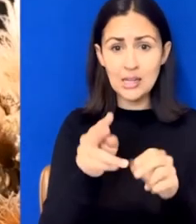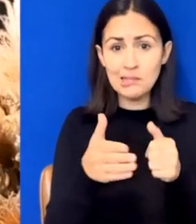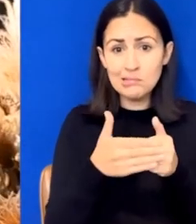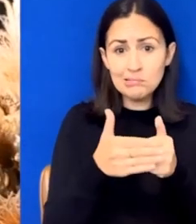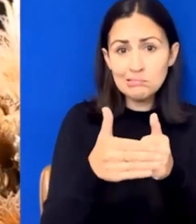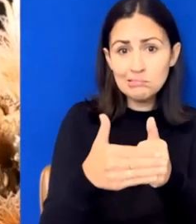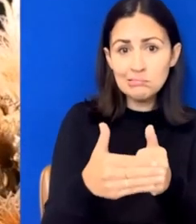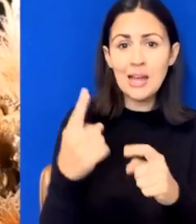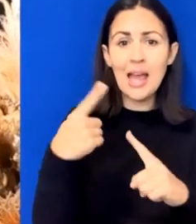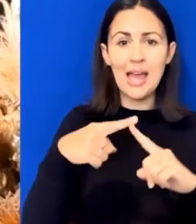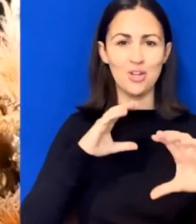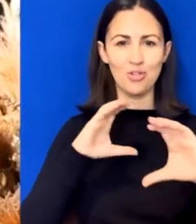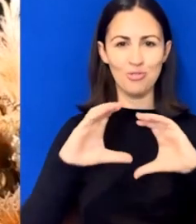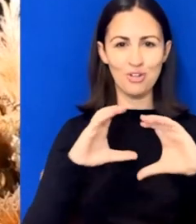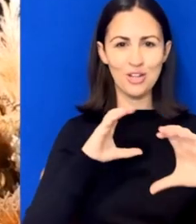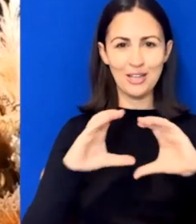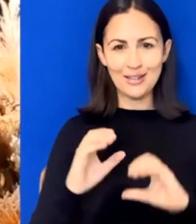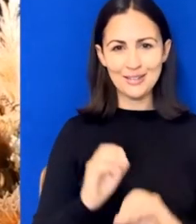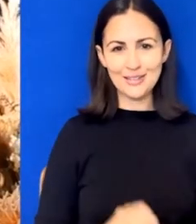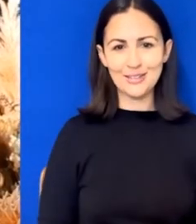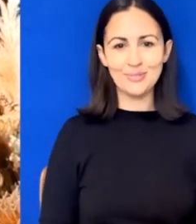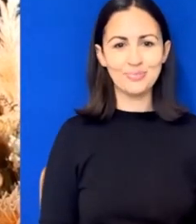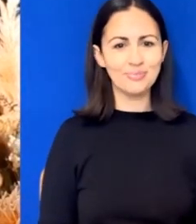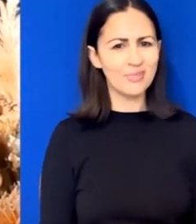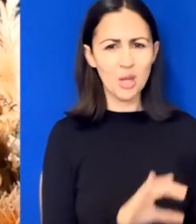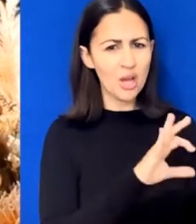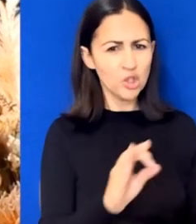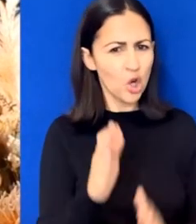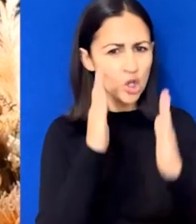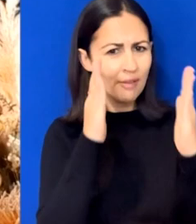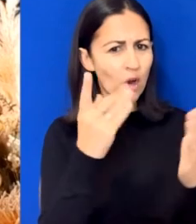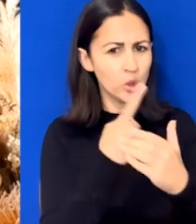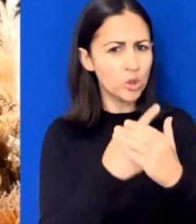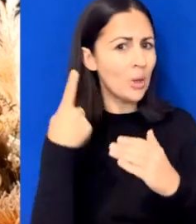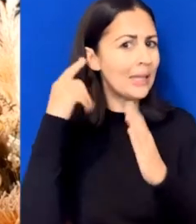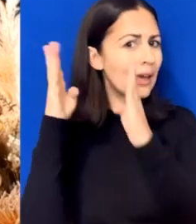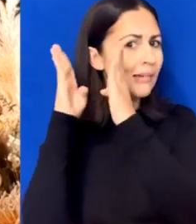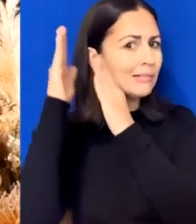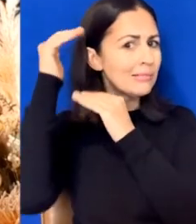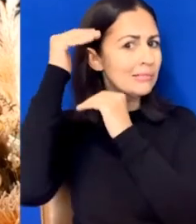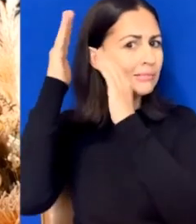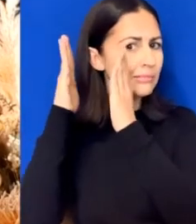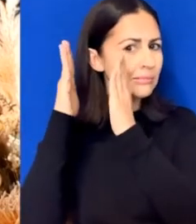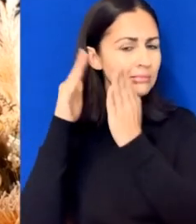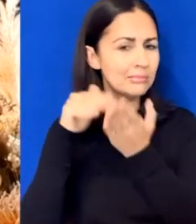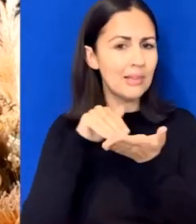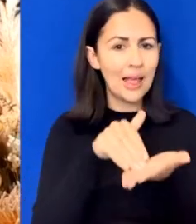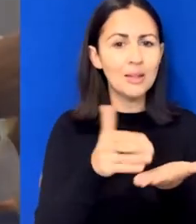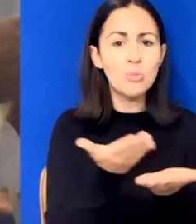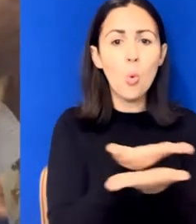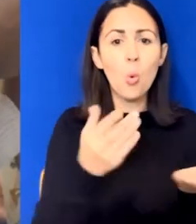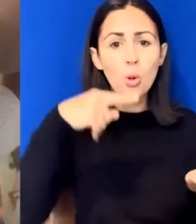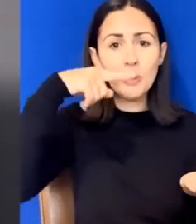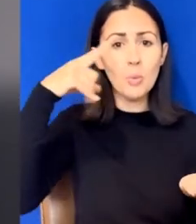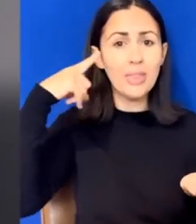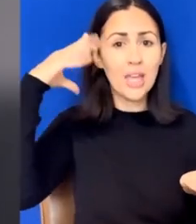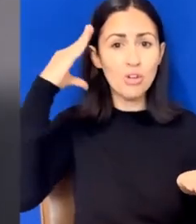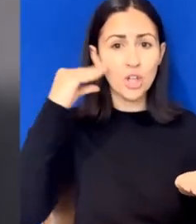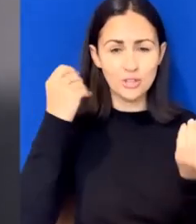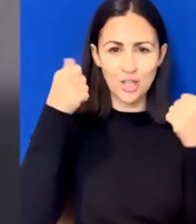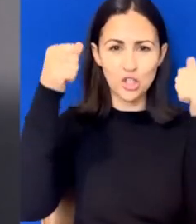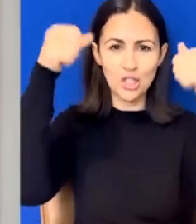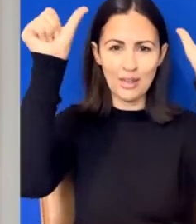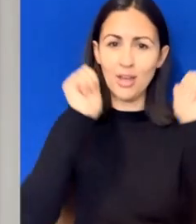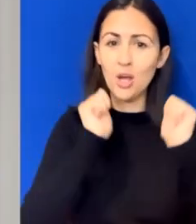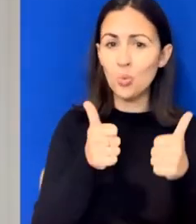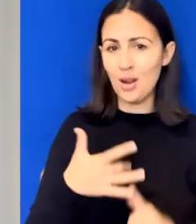It's time to look beyond ears and enable all people with hearing loss to reach their potential in life. The fact that the World